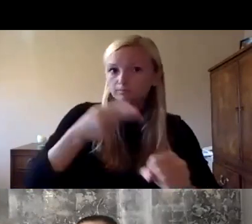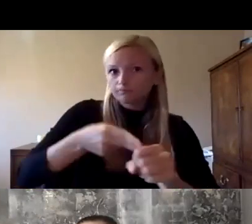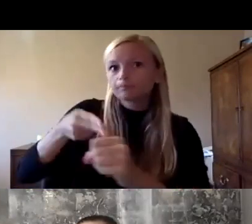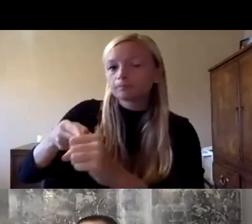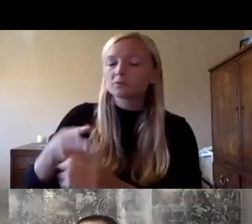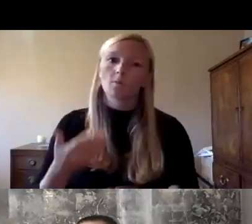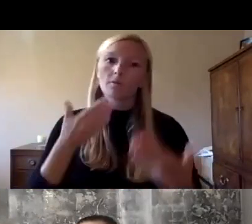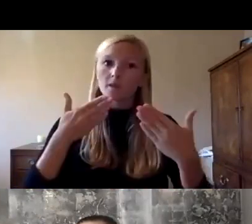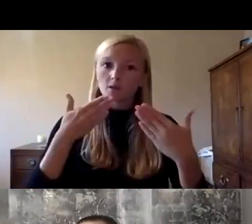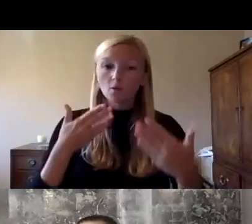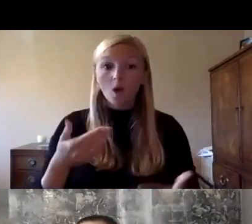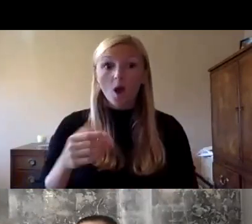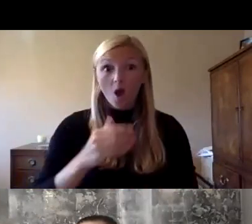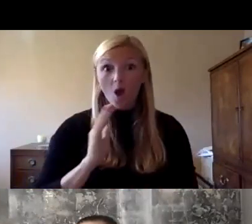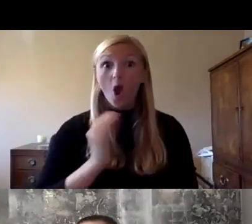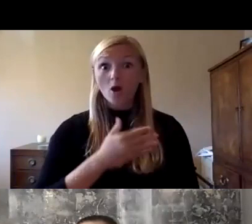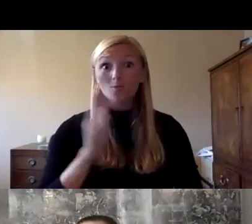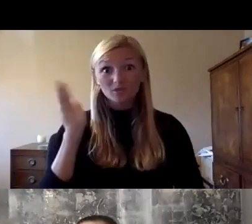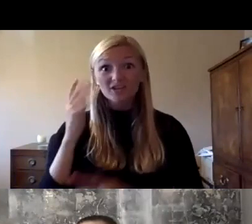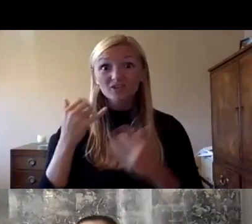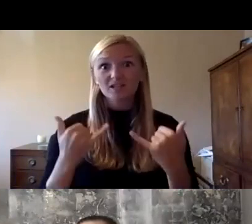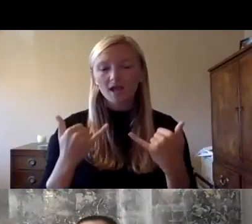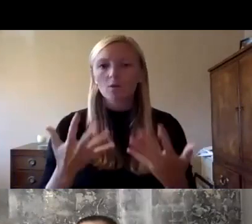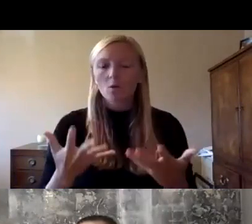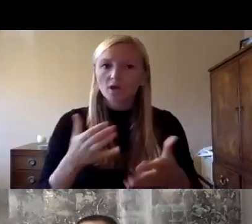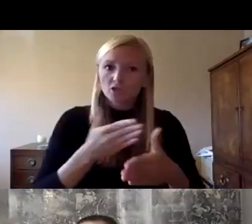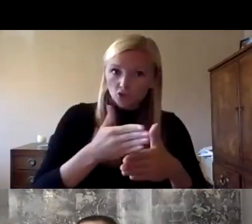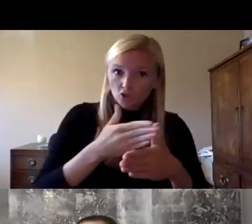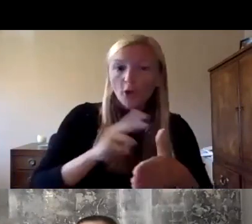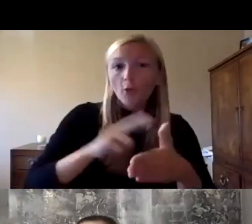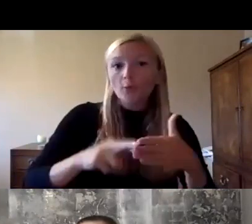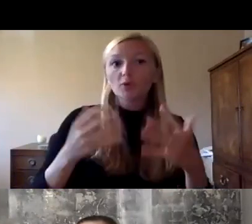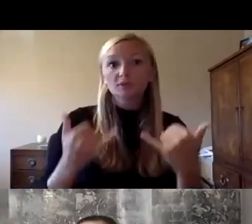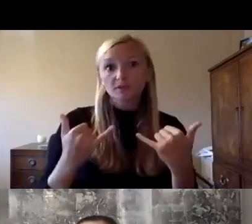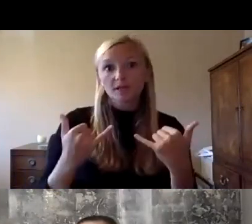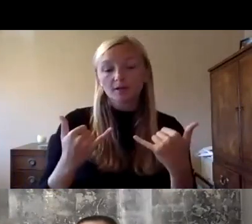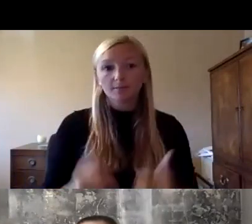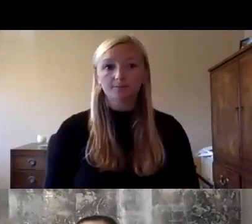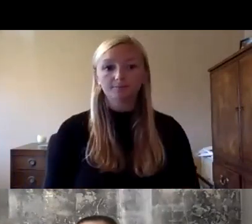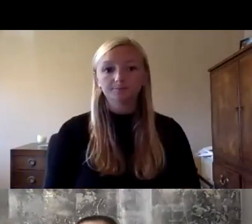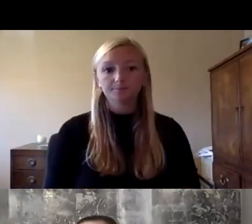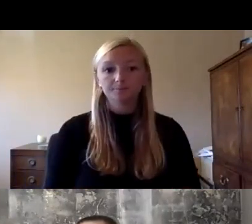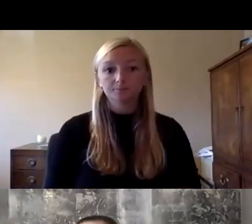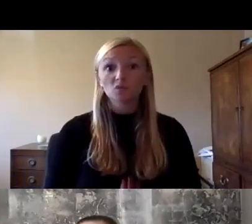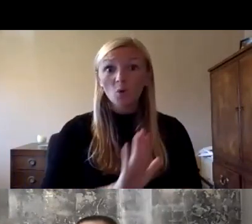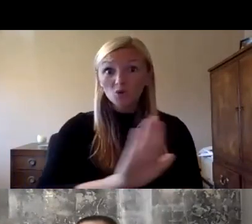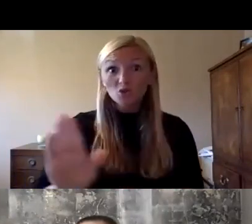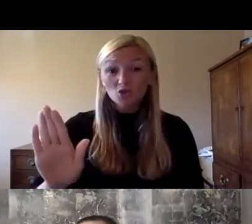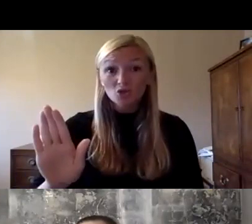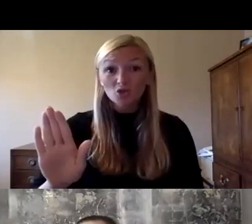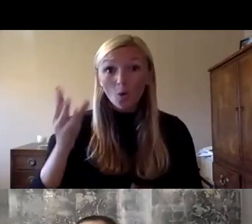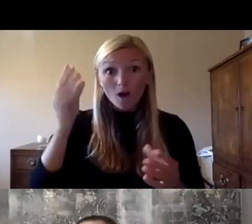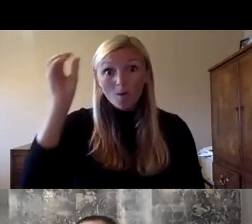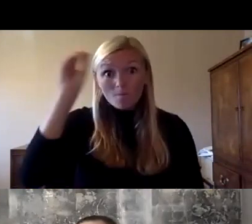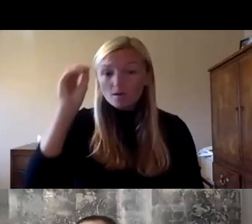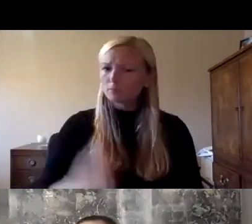that our presenters plan to share the results of those responses during today's session so your input here is so